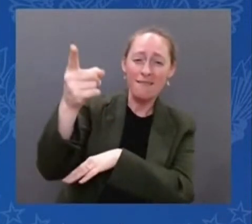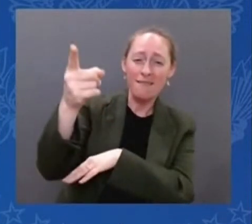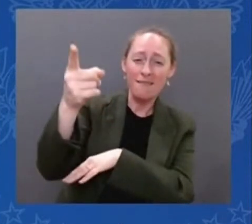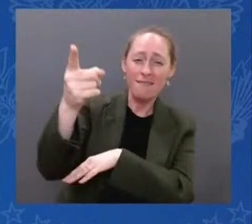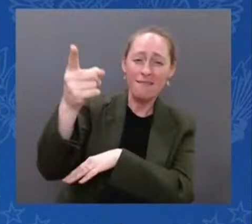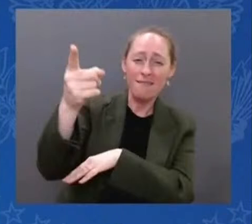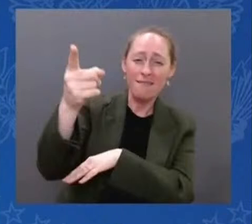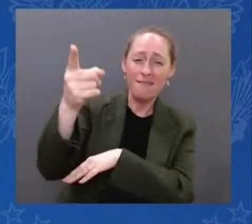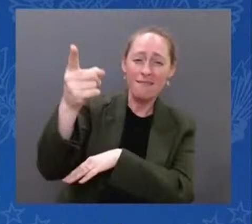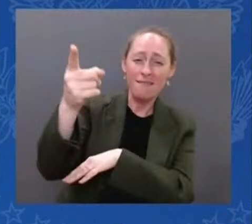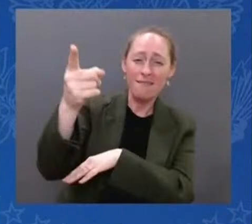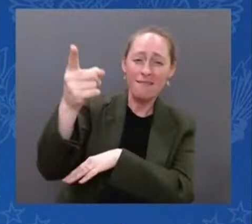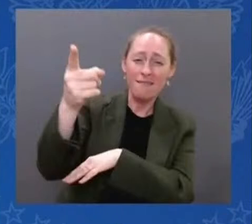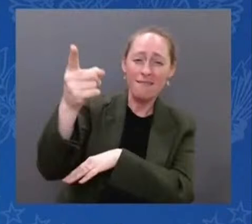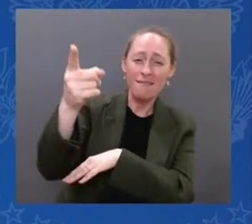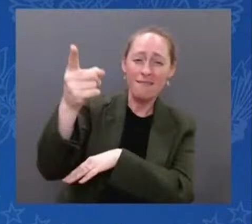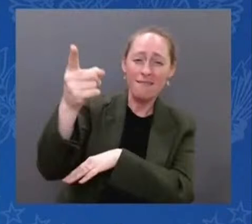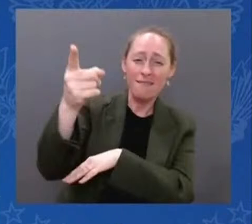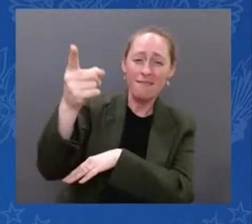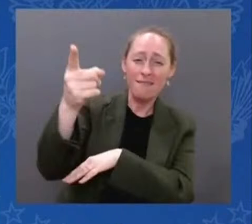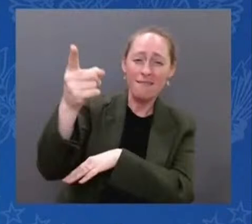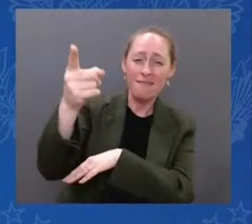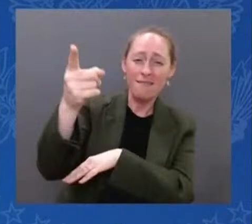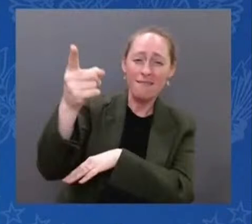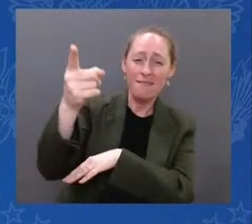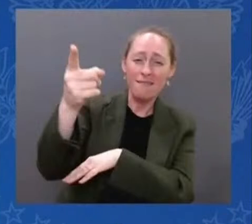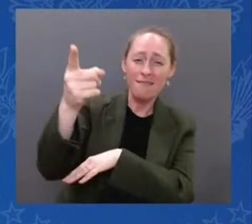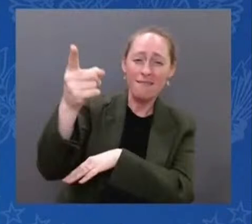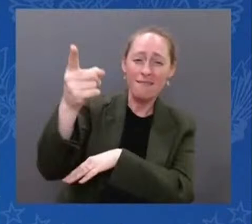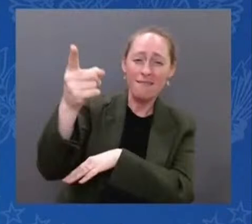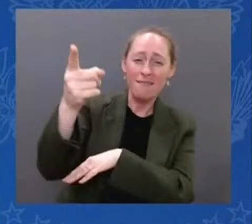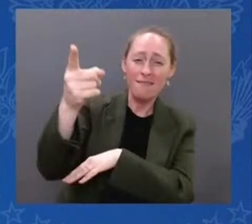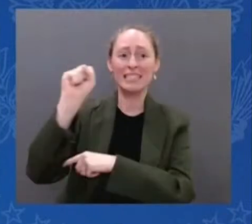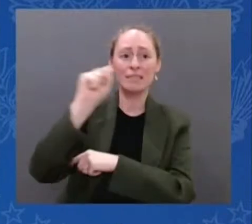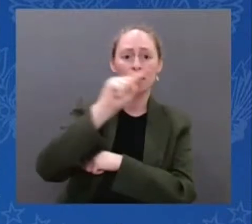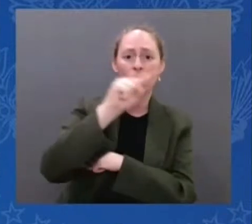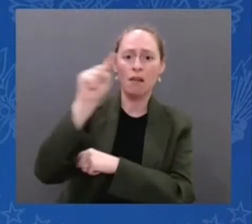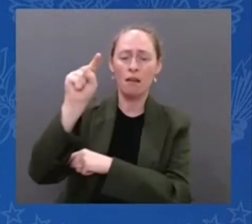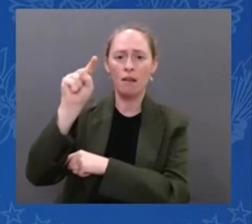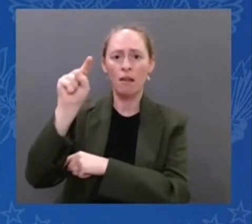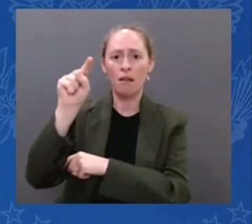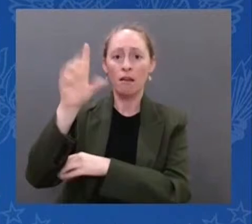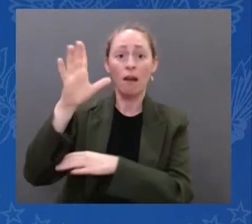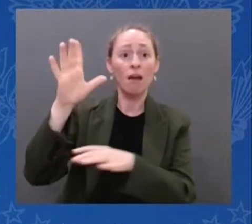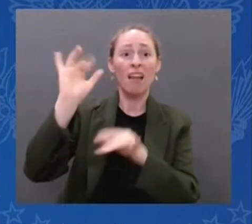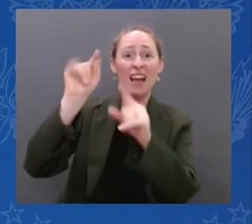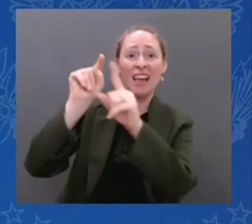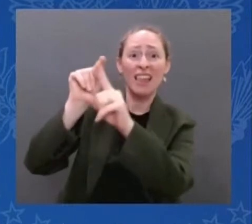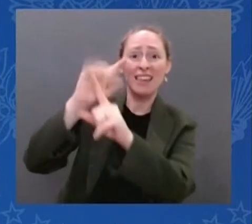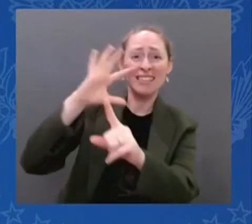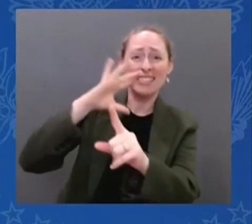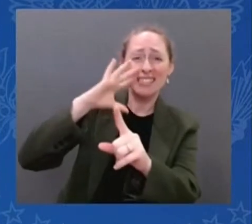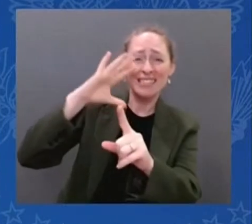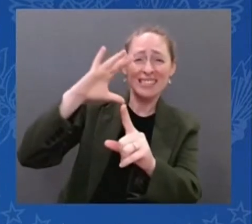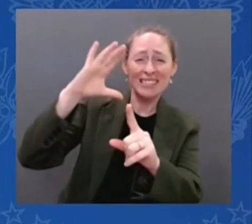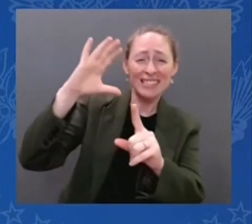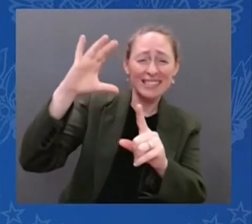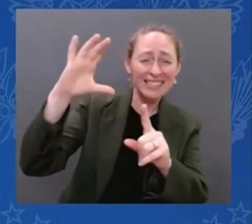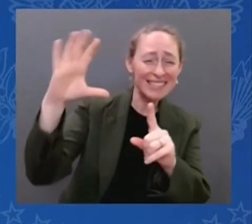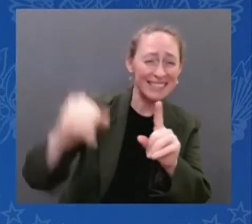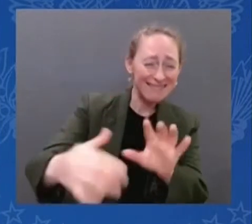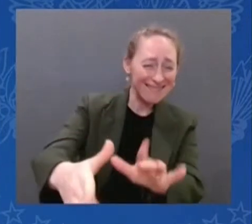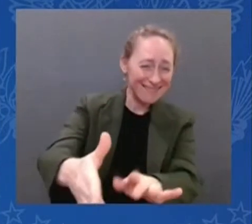-- for science and technology,